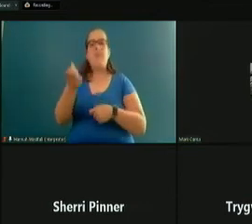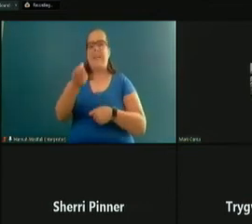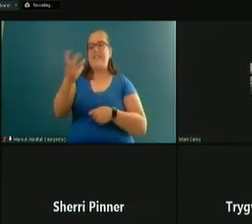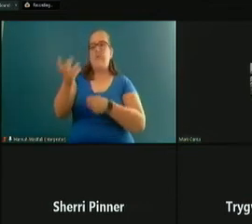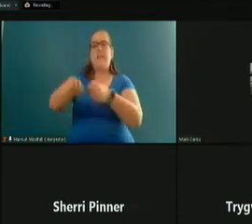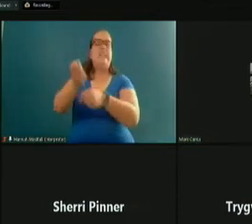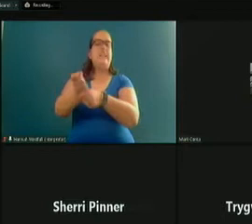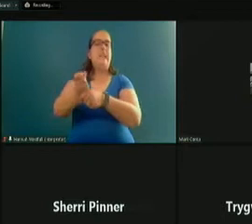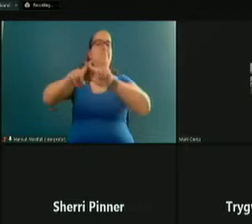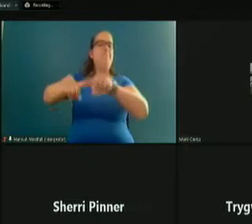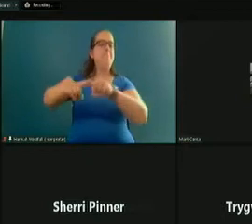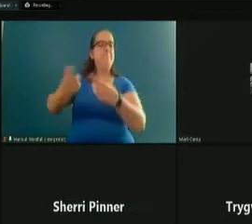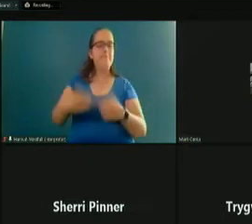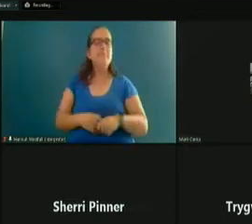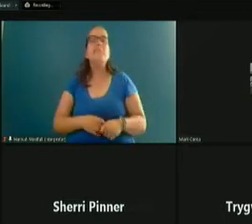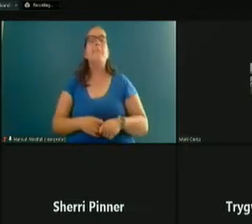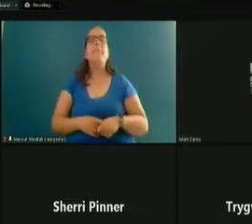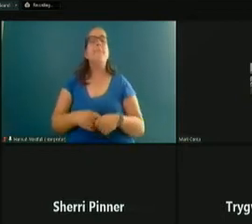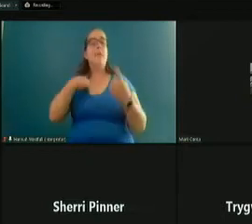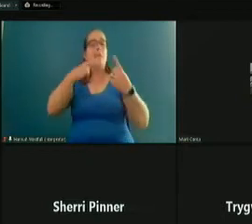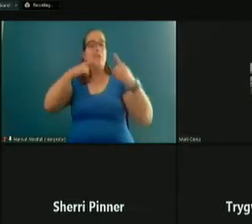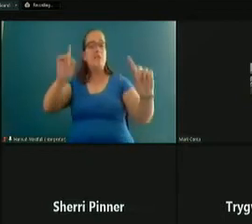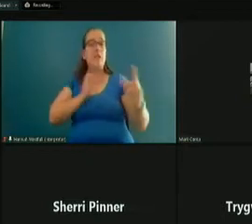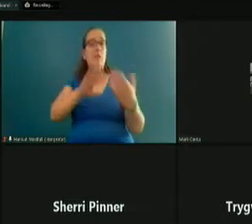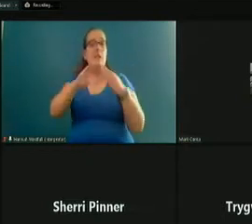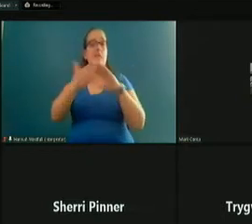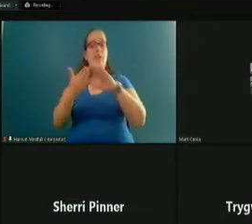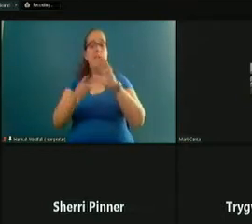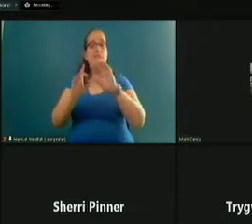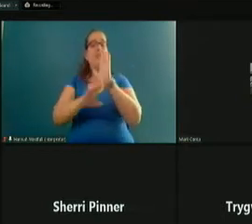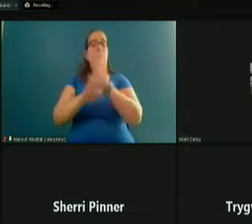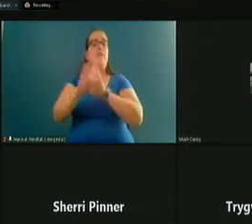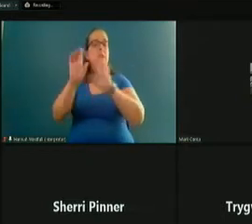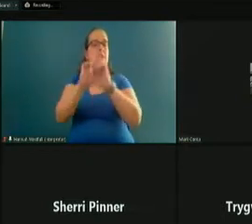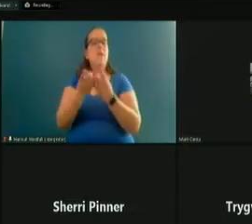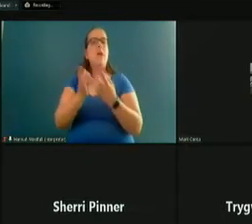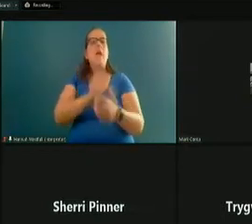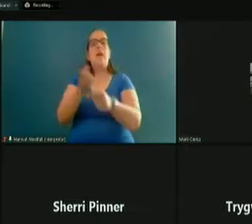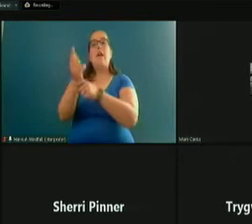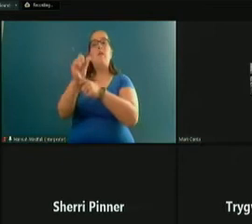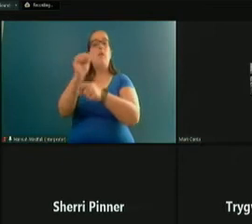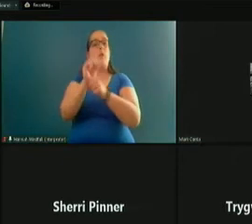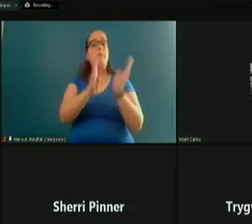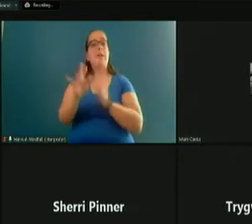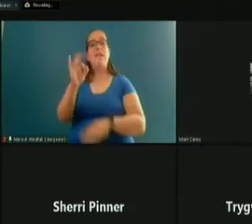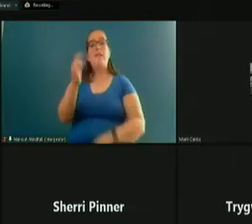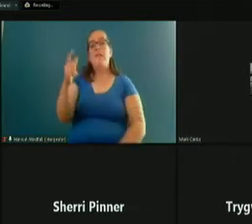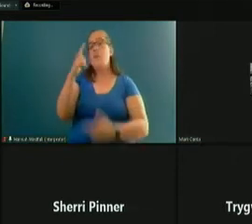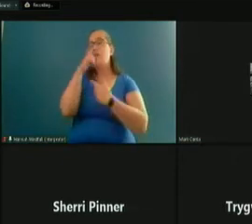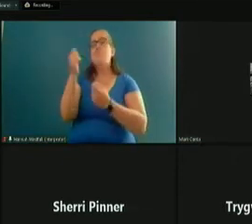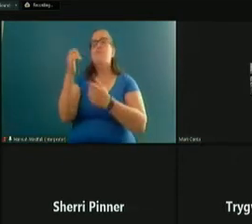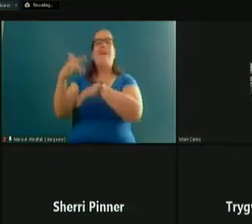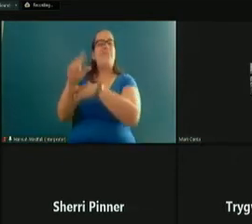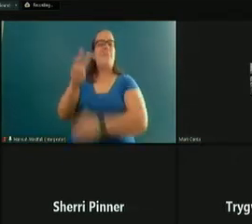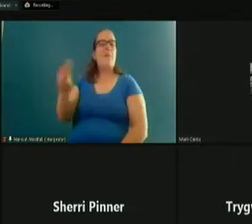basis. I achieve this in our community development department with our annual work plan, which, if anybody's interested, is available on our website.